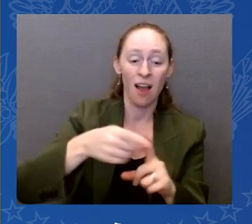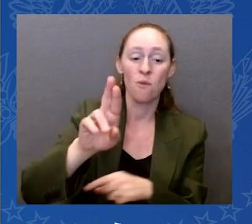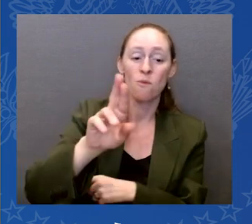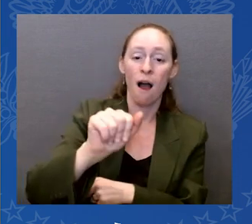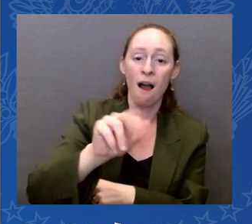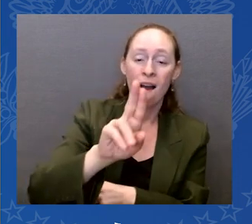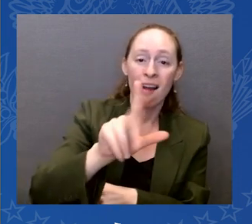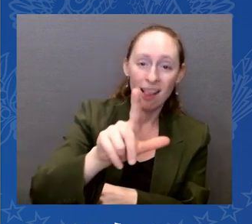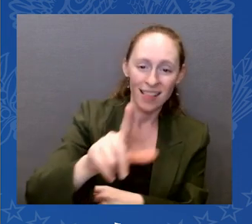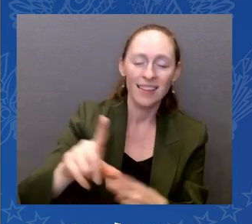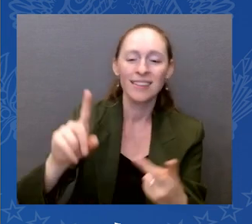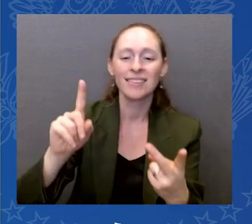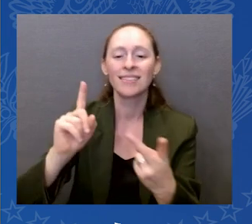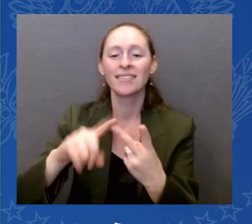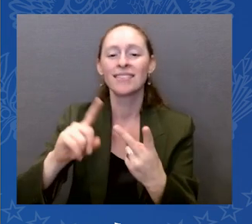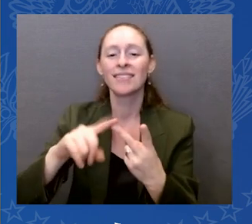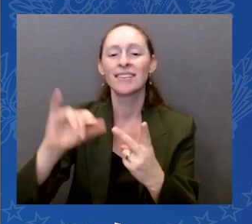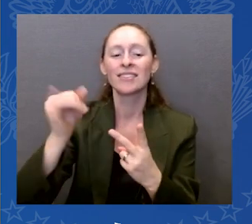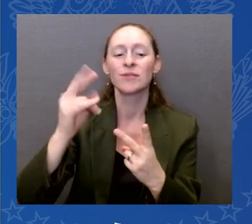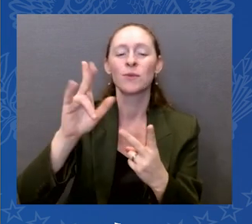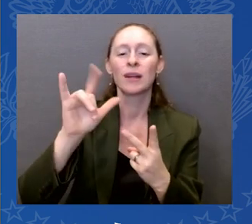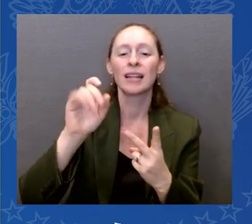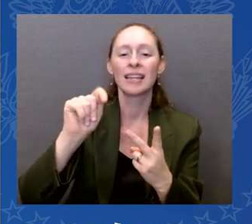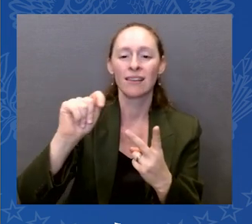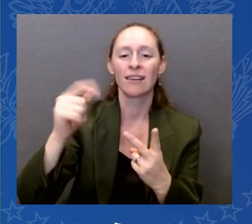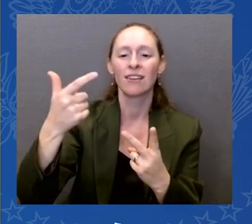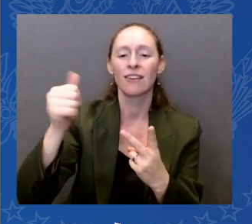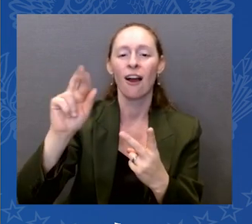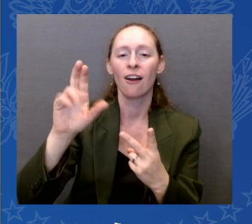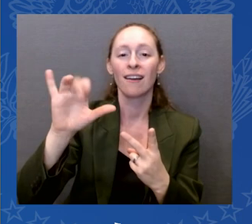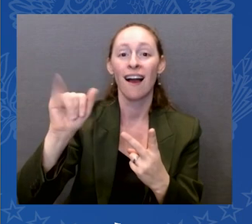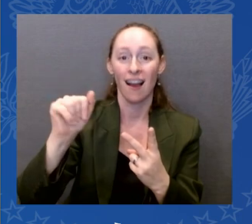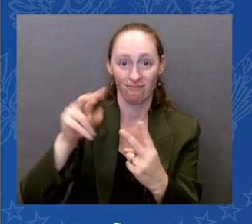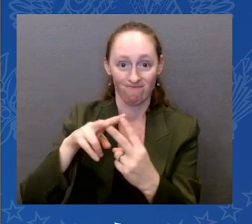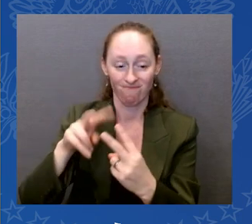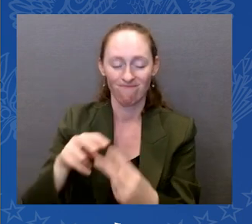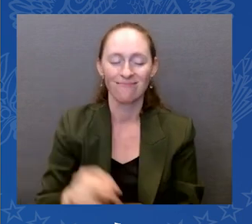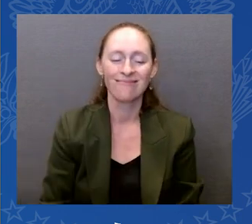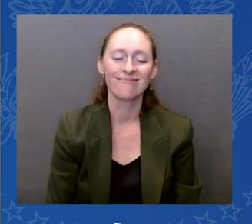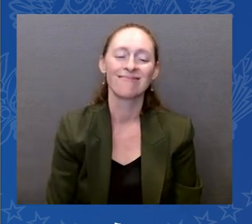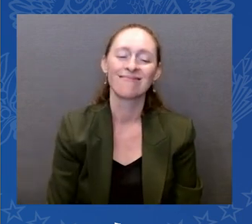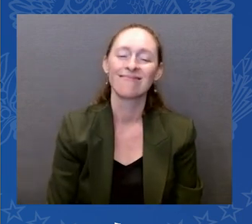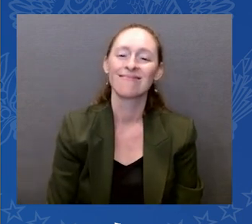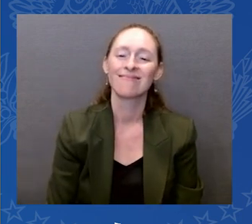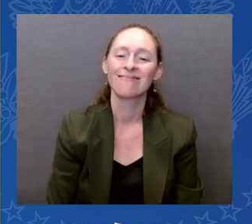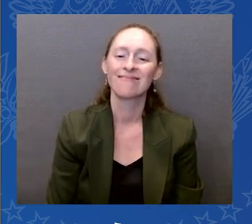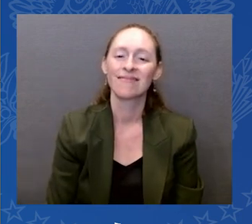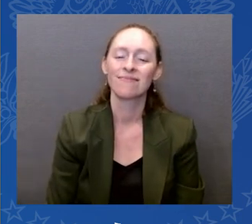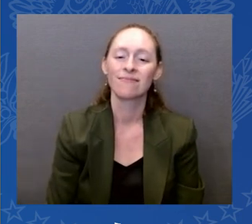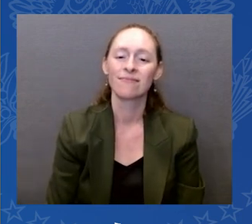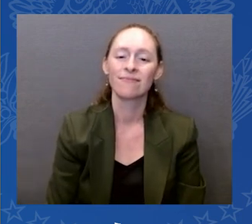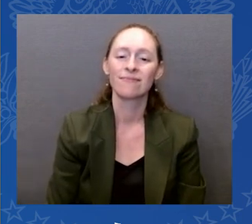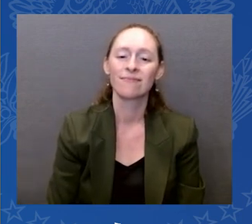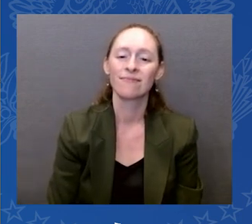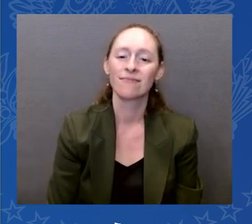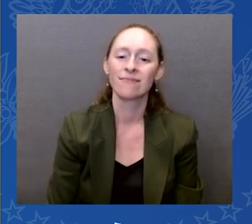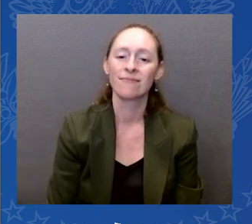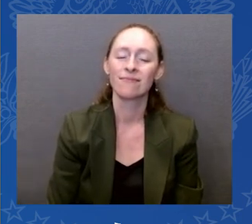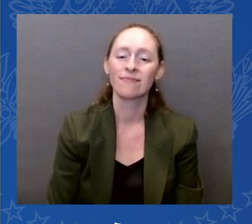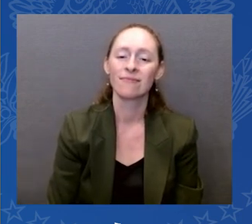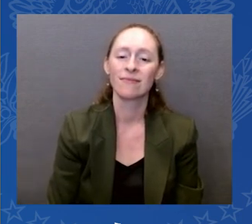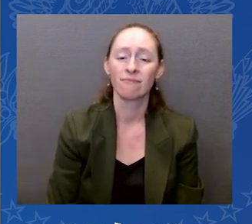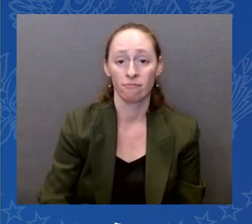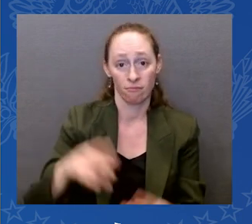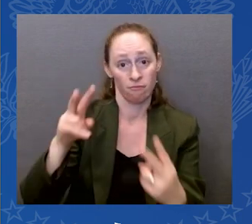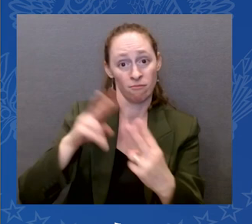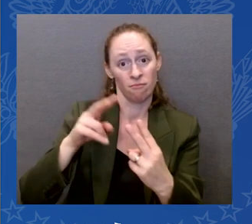administrators, nation's administrators. Their life's work reflects the greatest strength of we, the people. You know, we're the